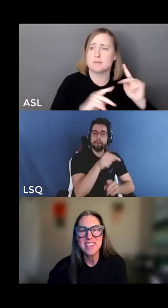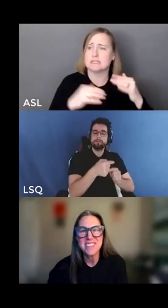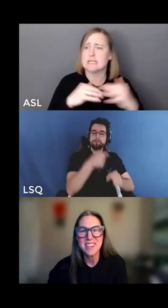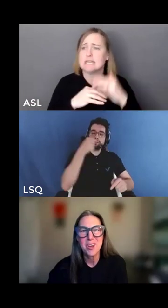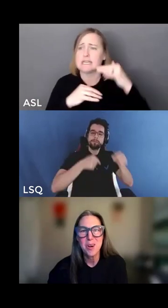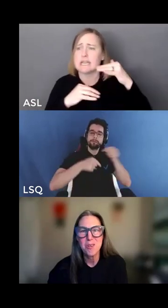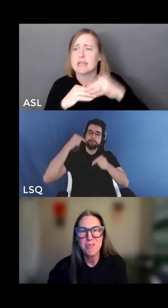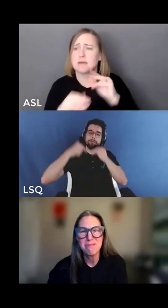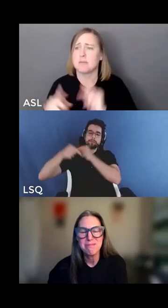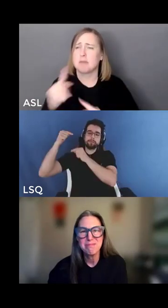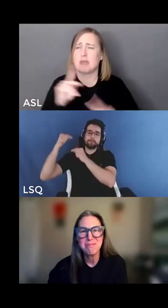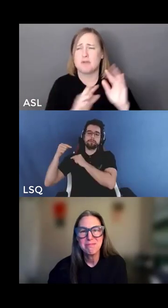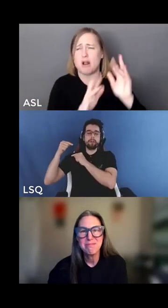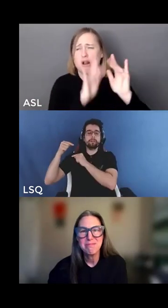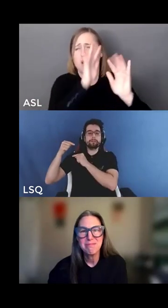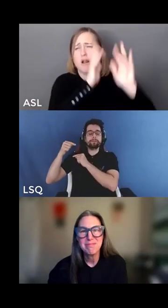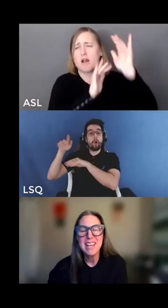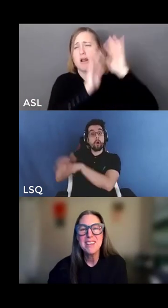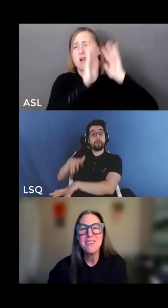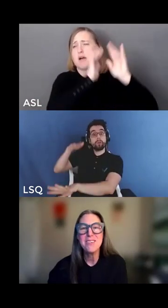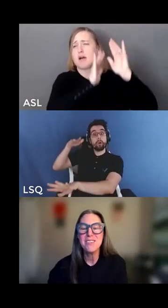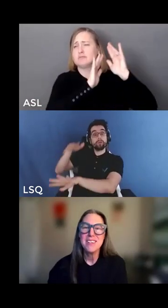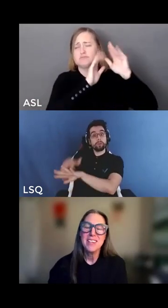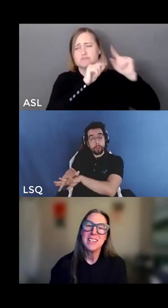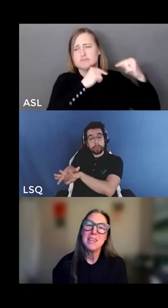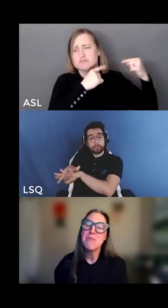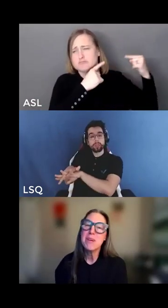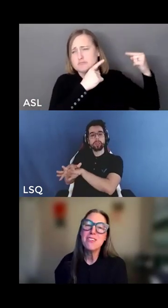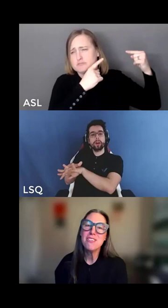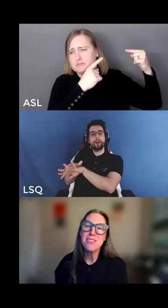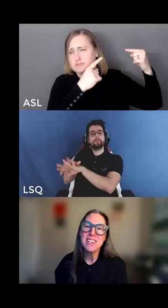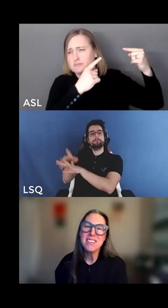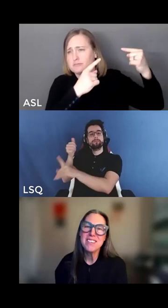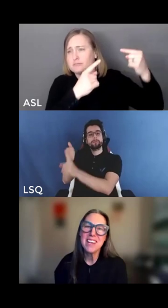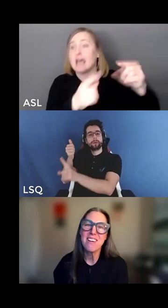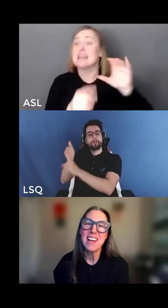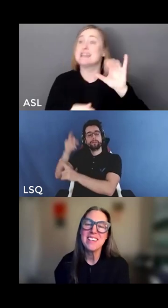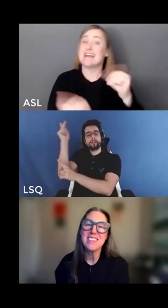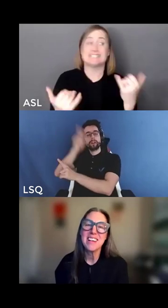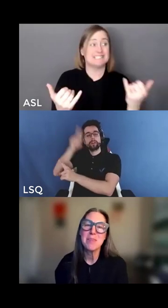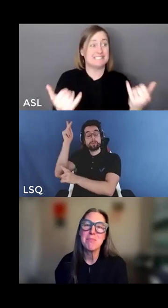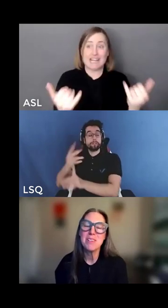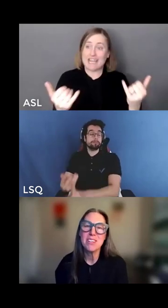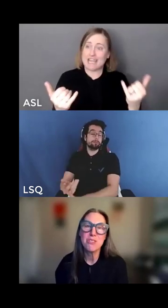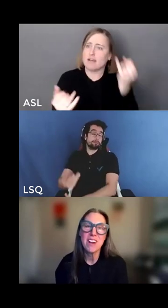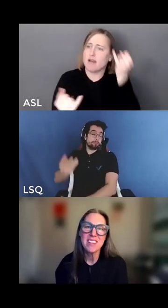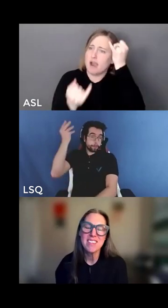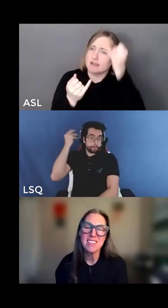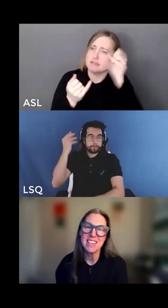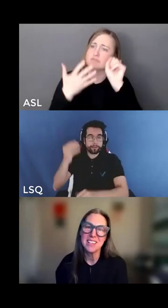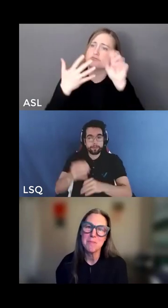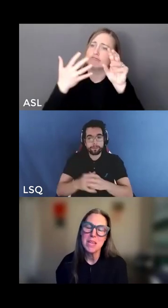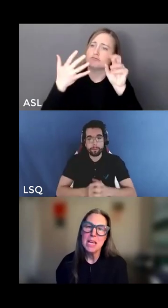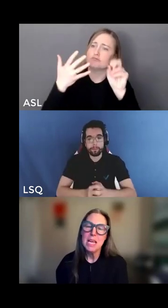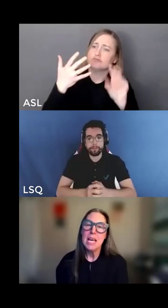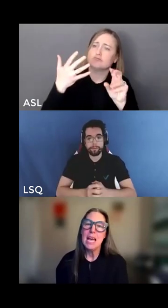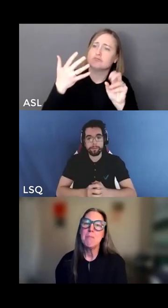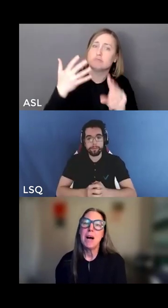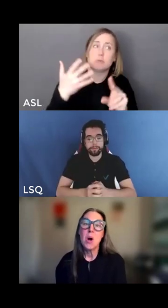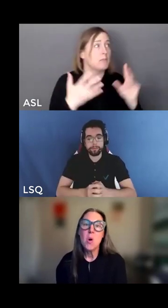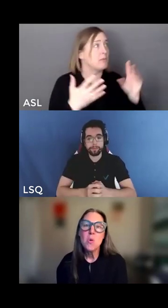centuries ago any good information you hear today are ideas i am merely translating